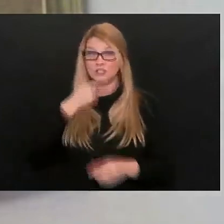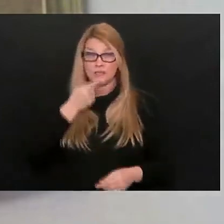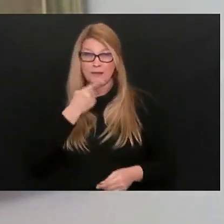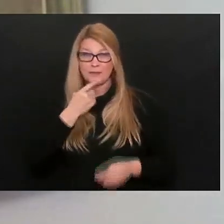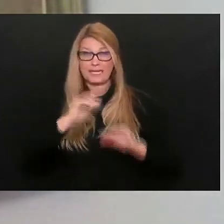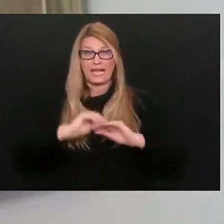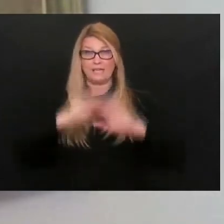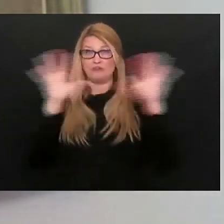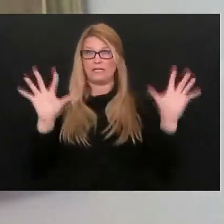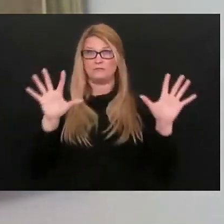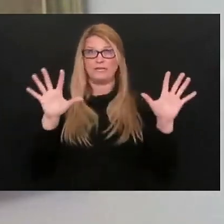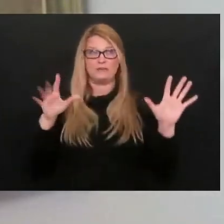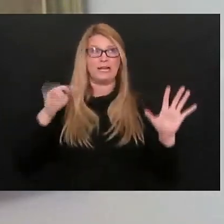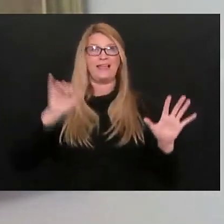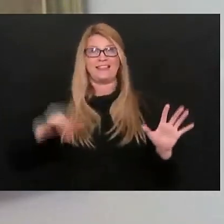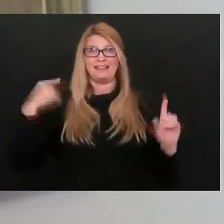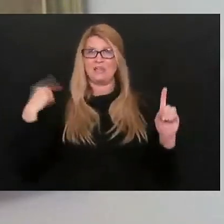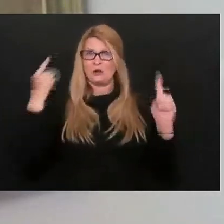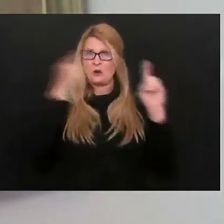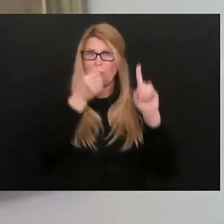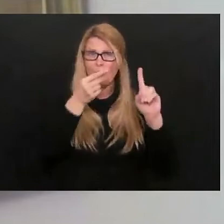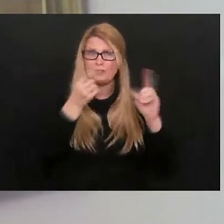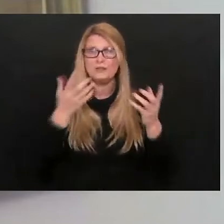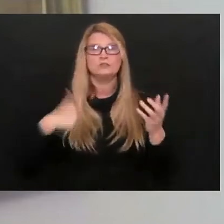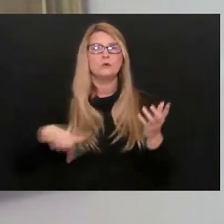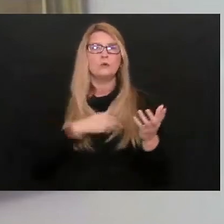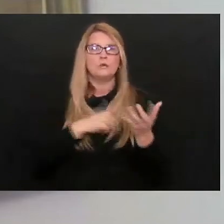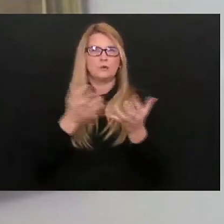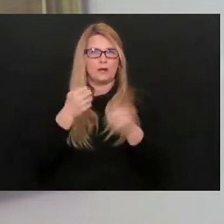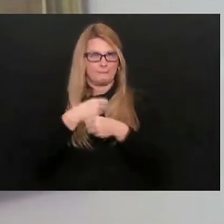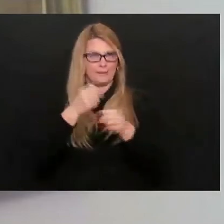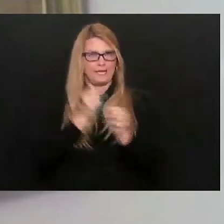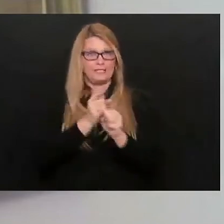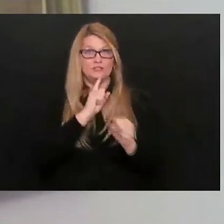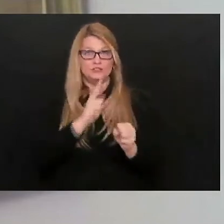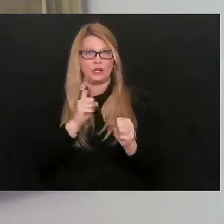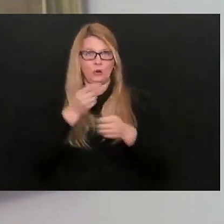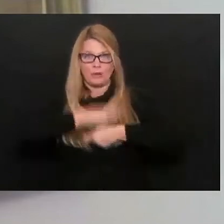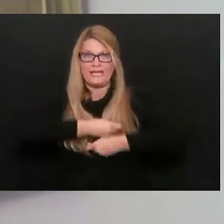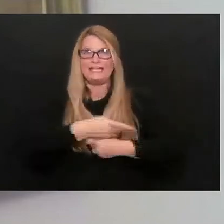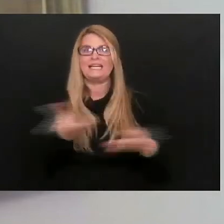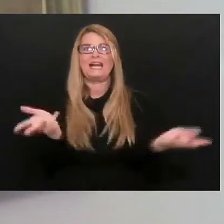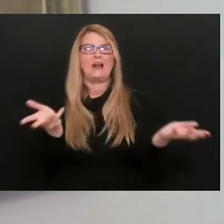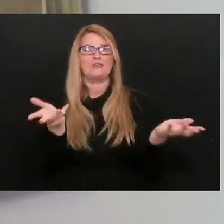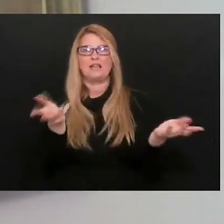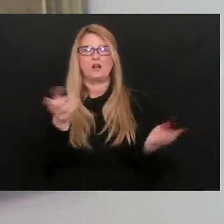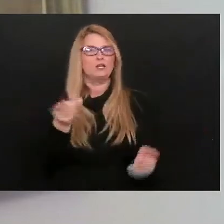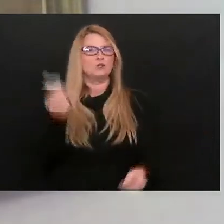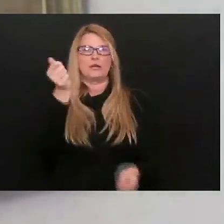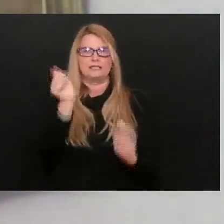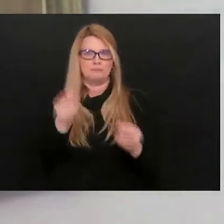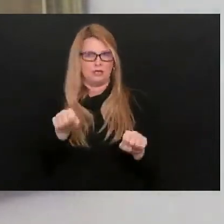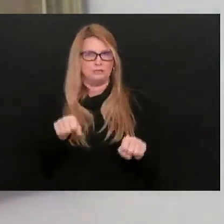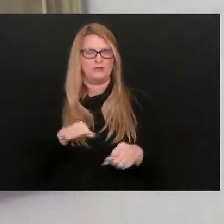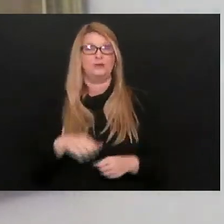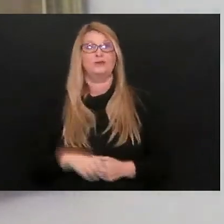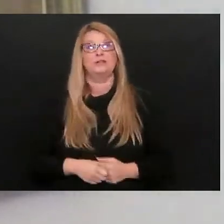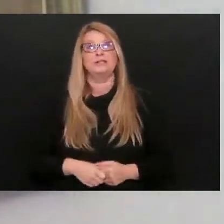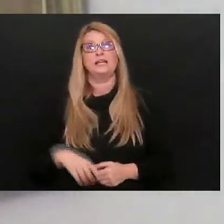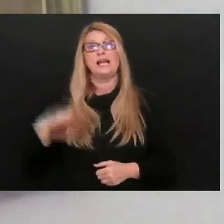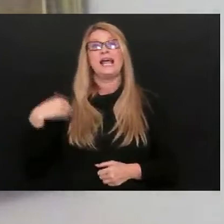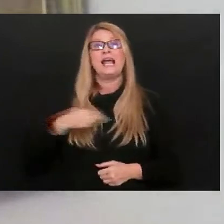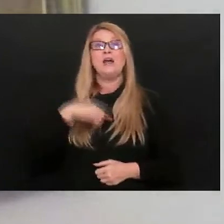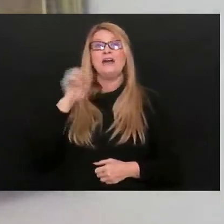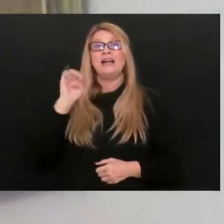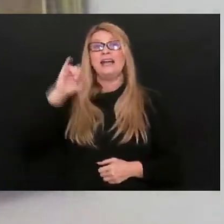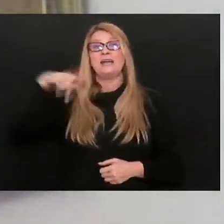is what we strive to be, and we also want to make sure we get this out there as quickly as possible. At the same time, our EPI team needs the